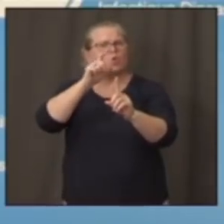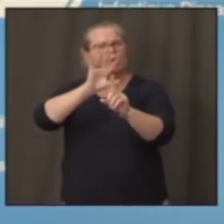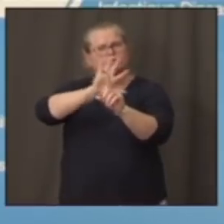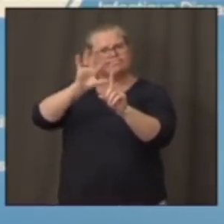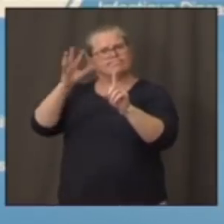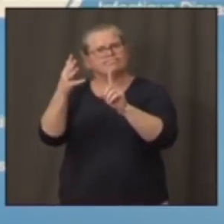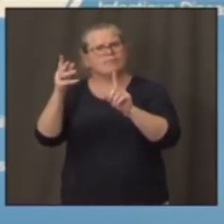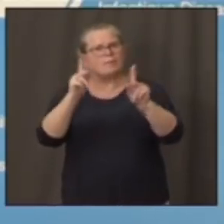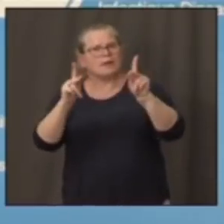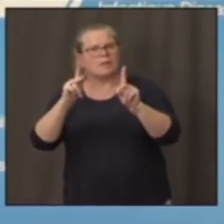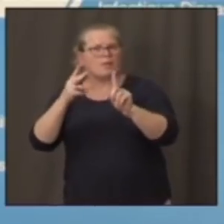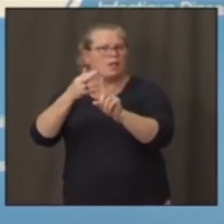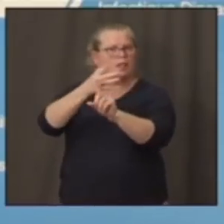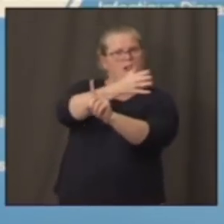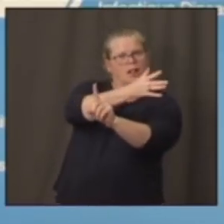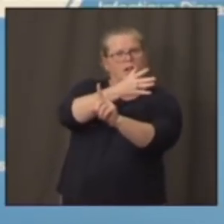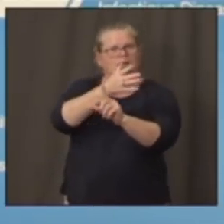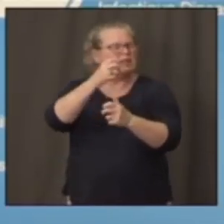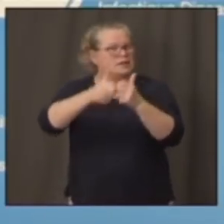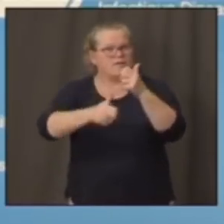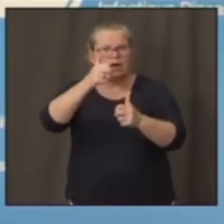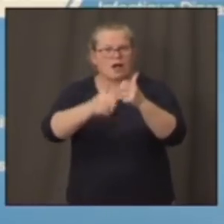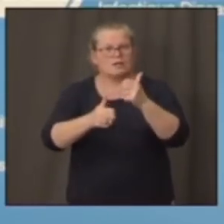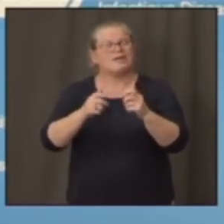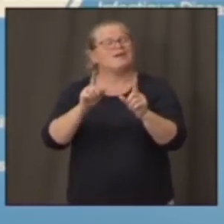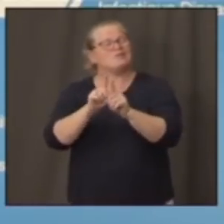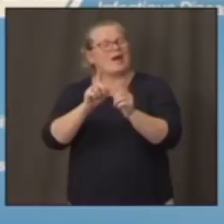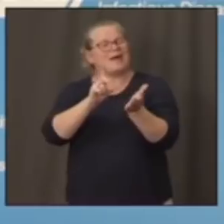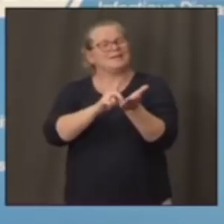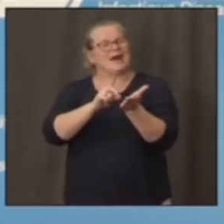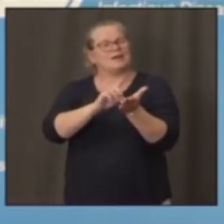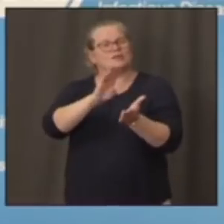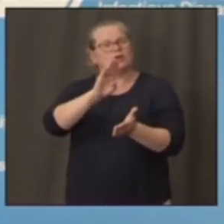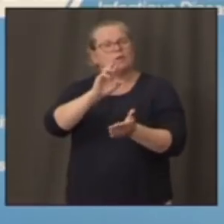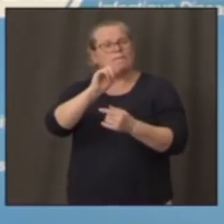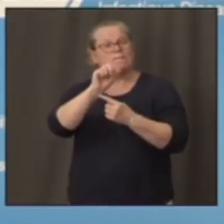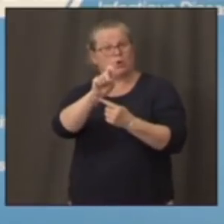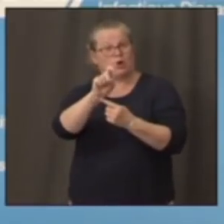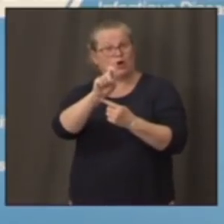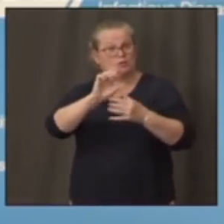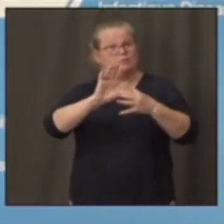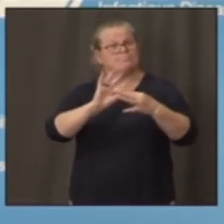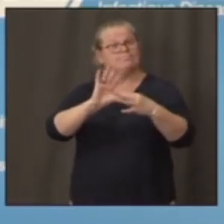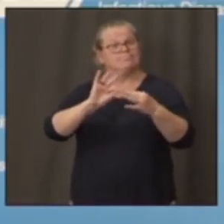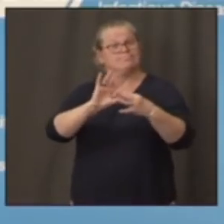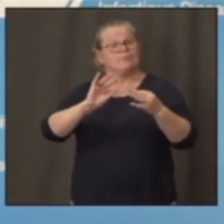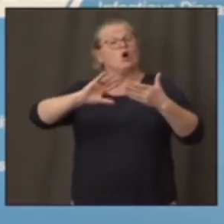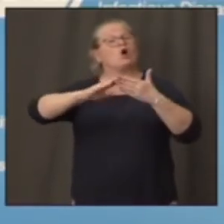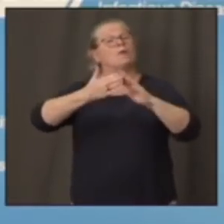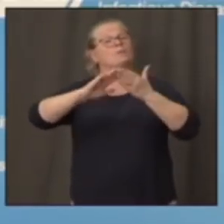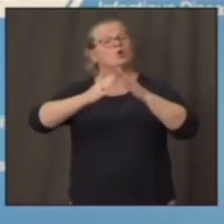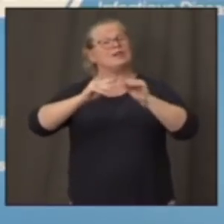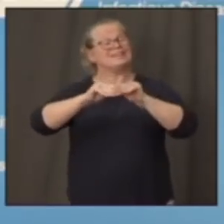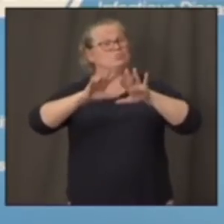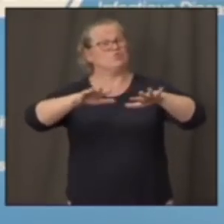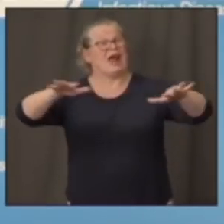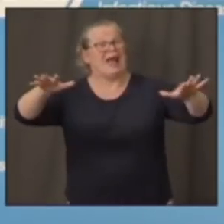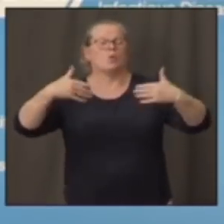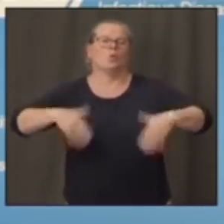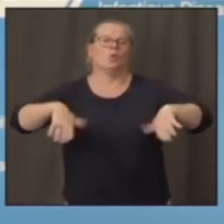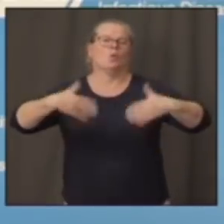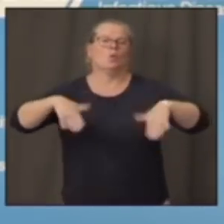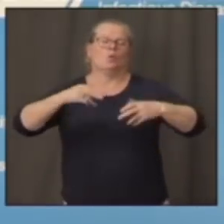more complicated when you have a community spread which is very insidious. That's what she meant